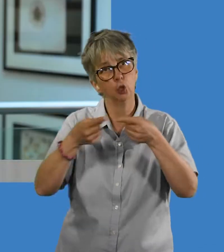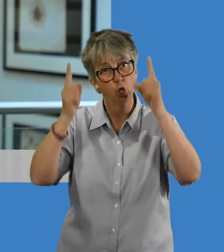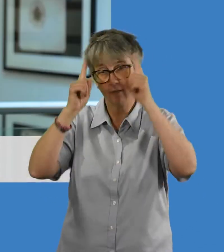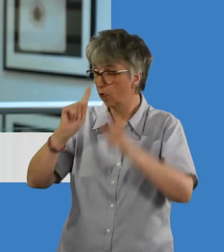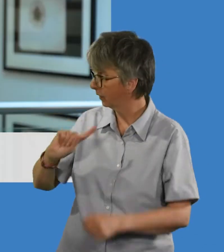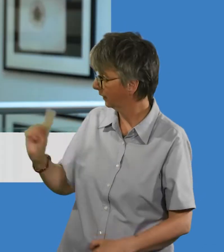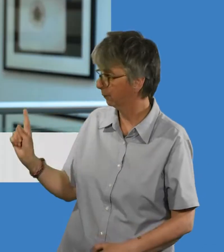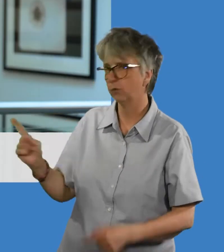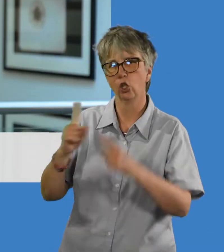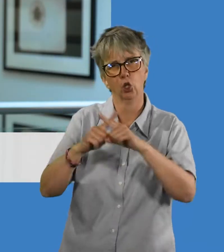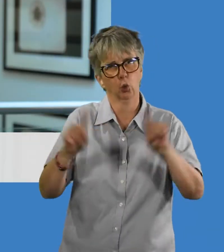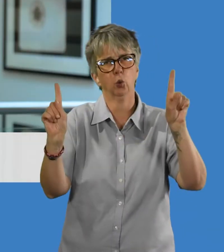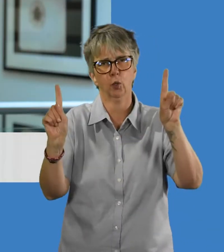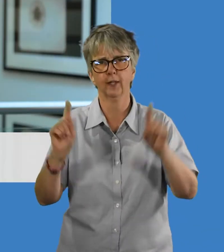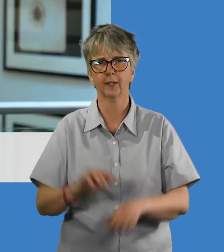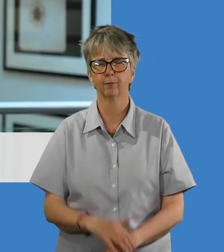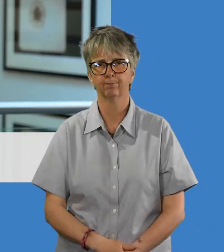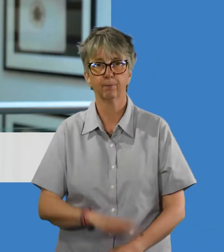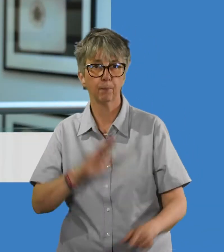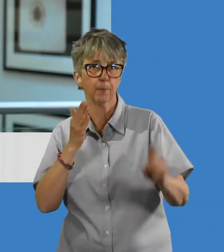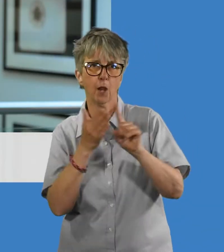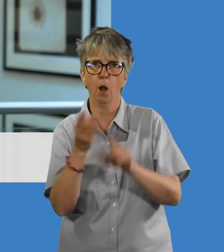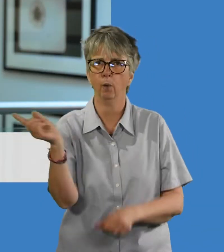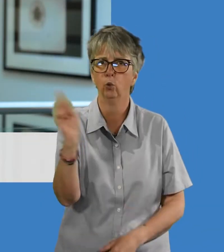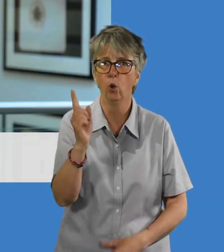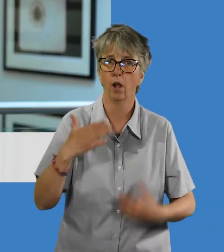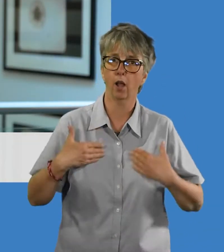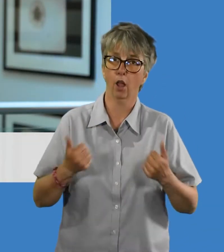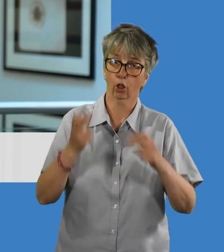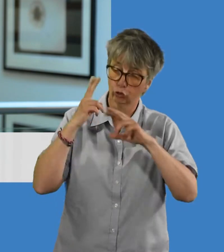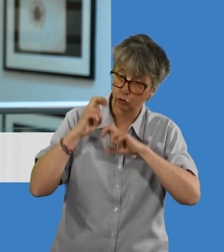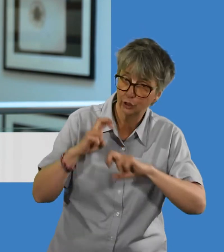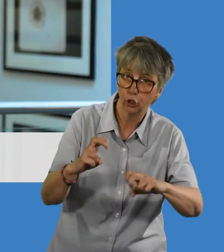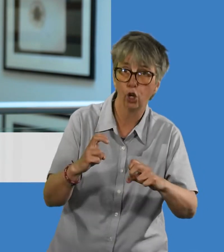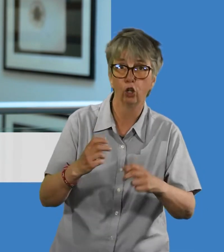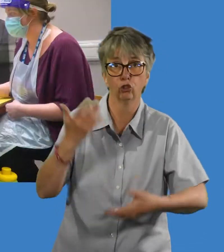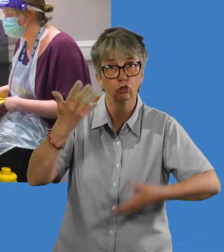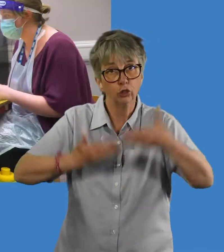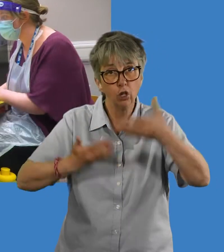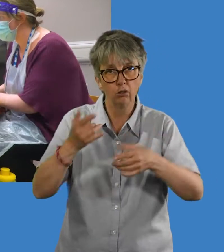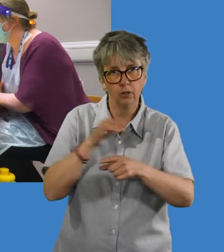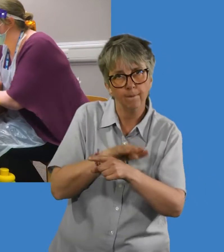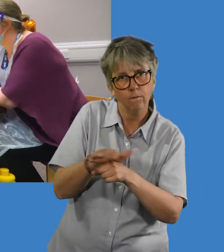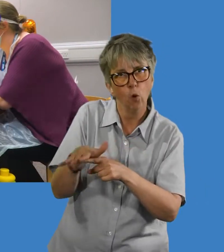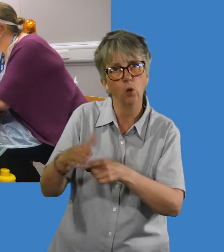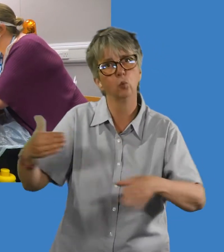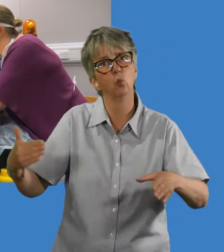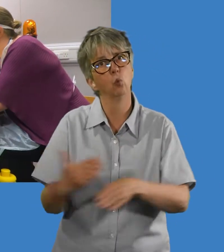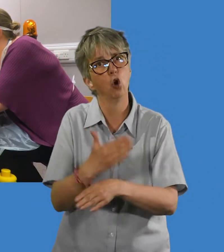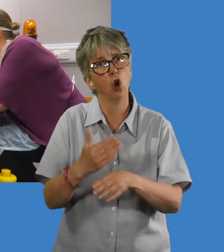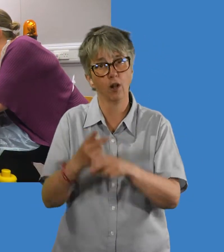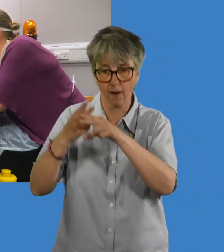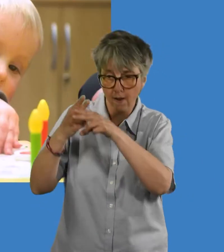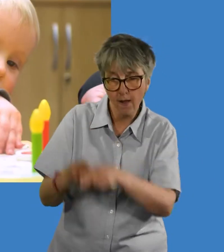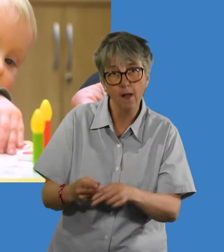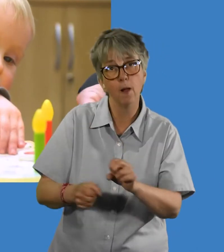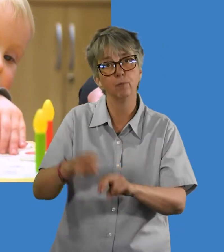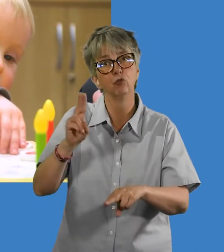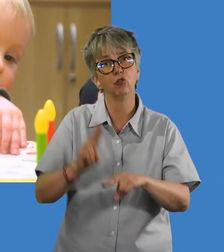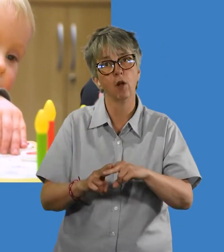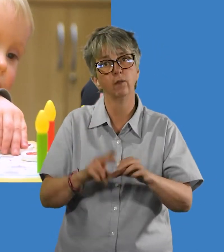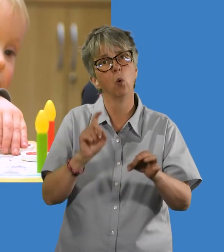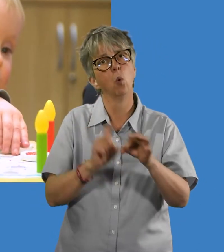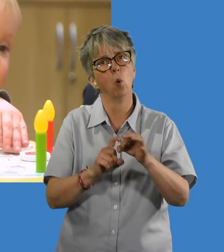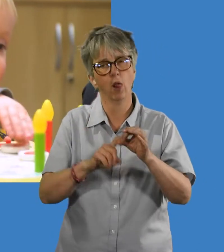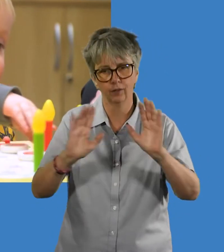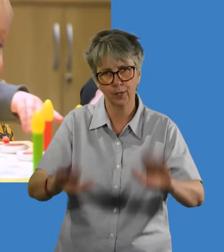so we can make a real difference to the quality of care that we can to our communities in Bradford. Over the next five years, we are going to promote research